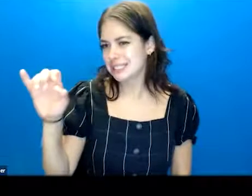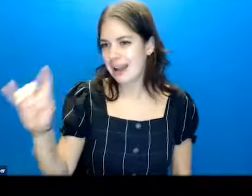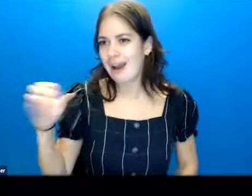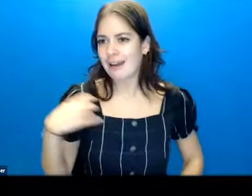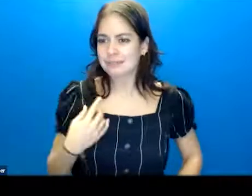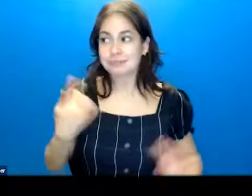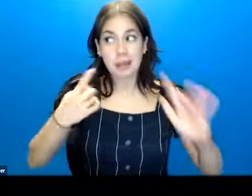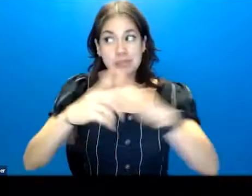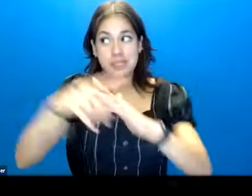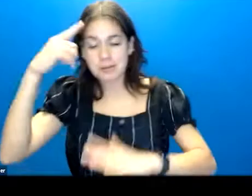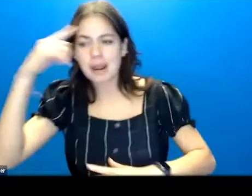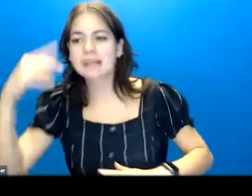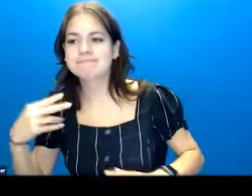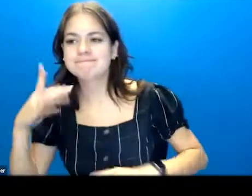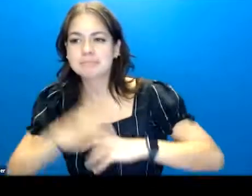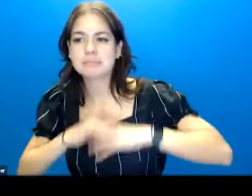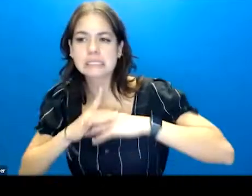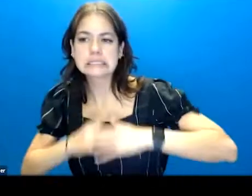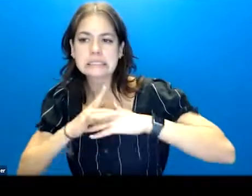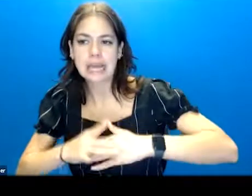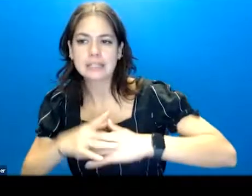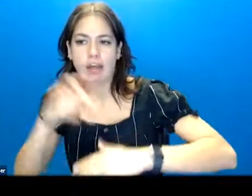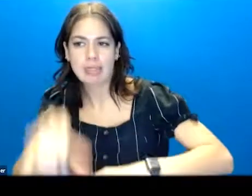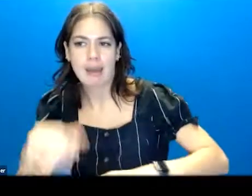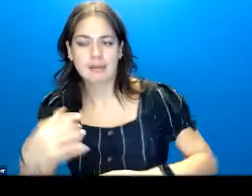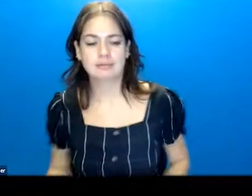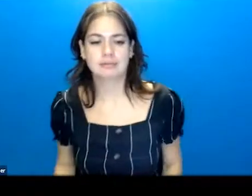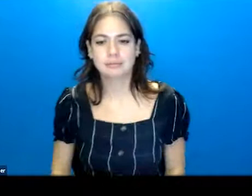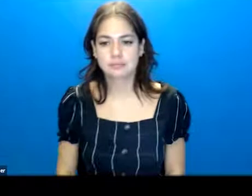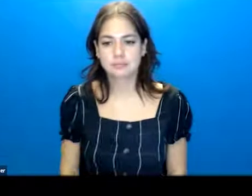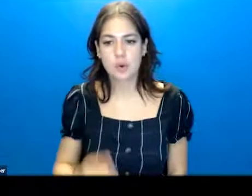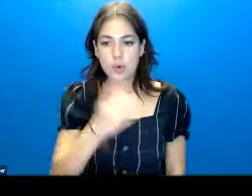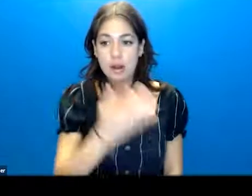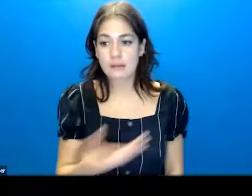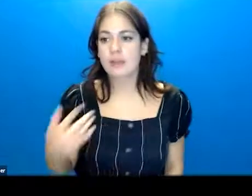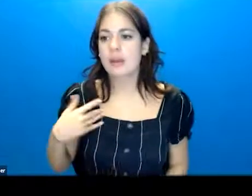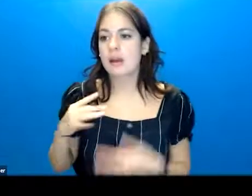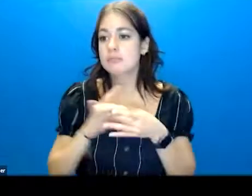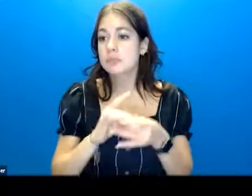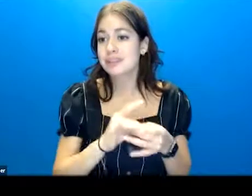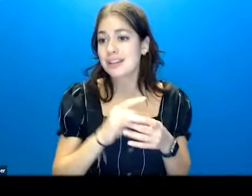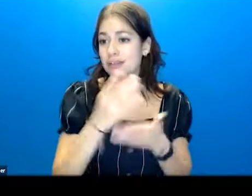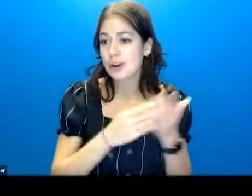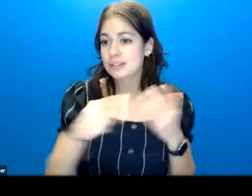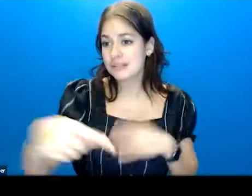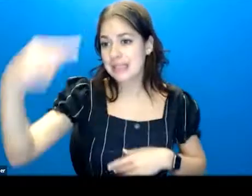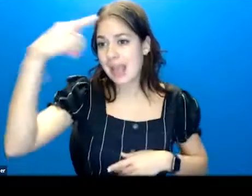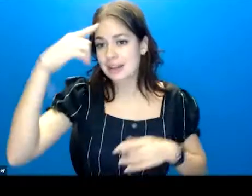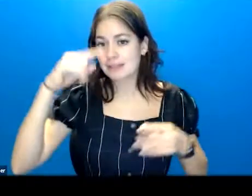stuck and have difficulty considering other choices. So one of the associated parts of this is head injury.